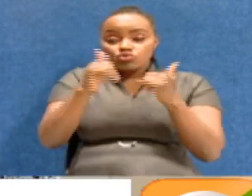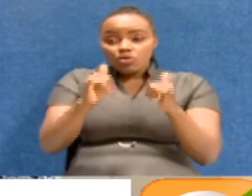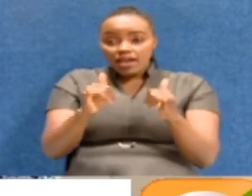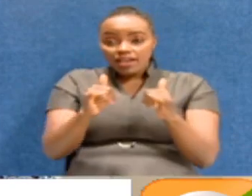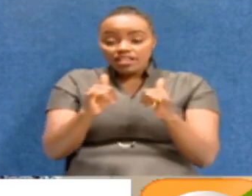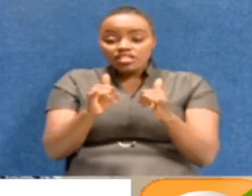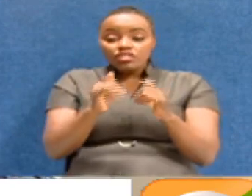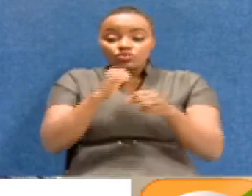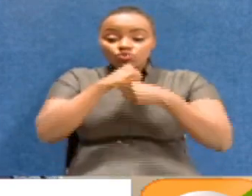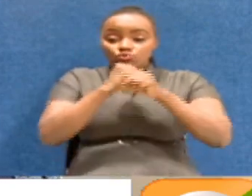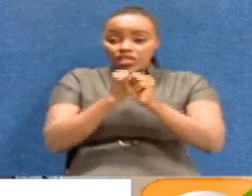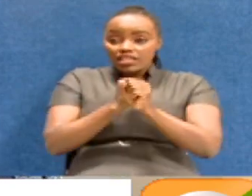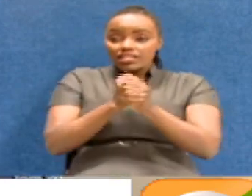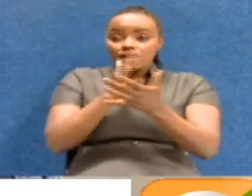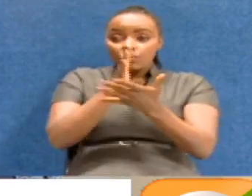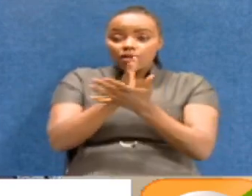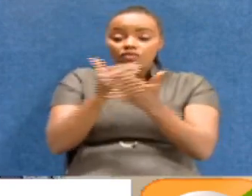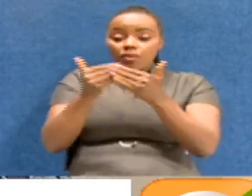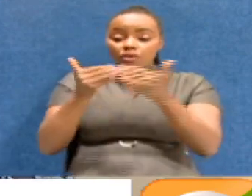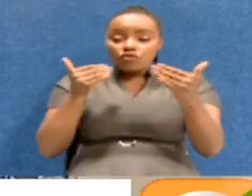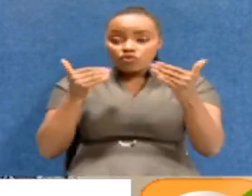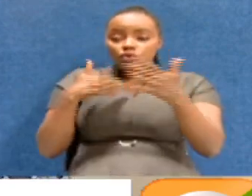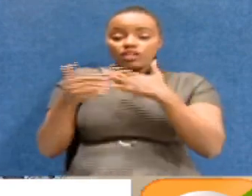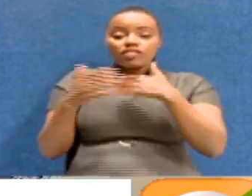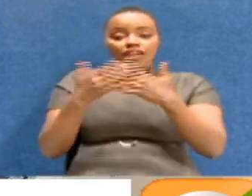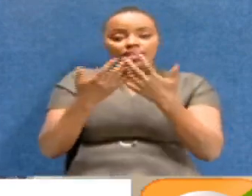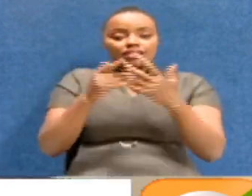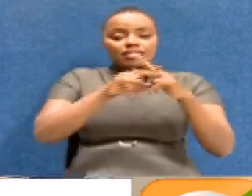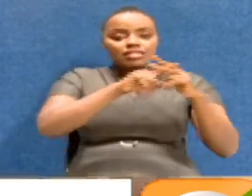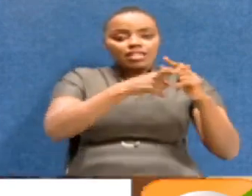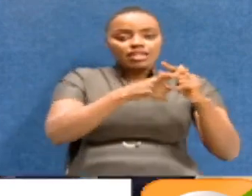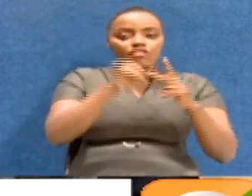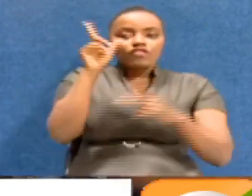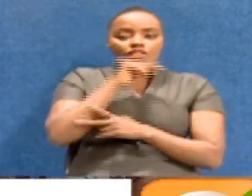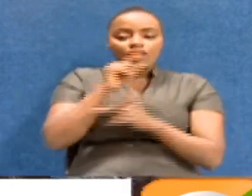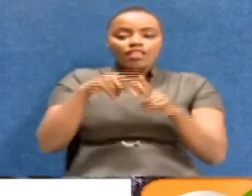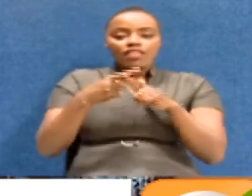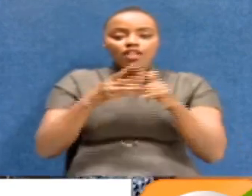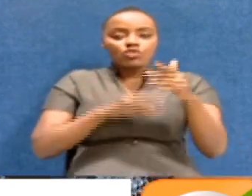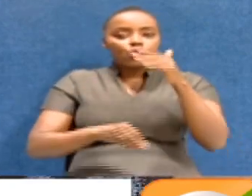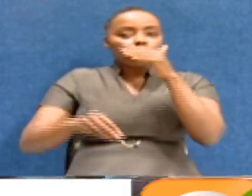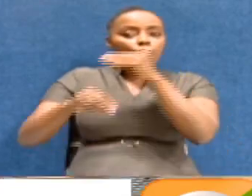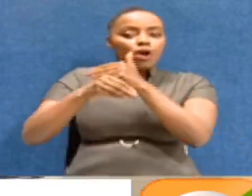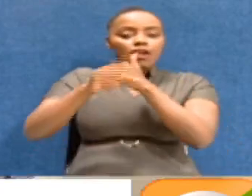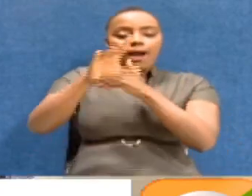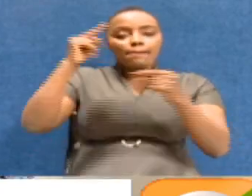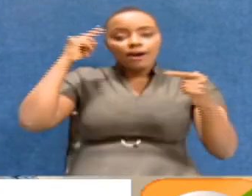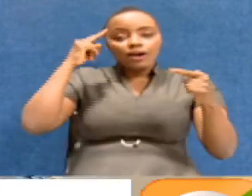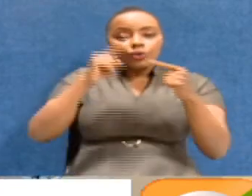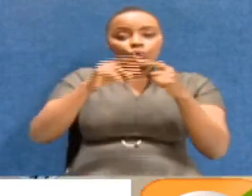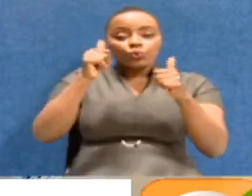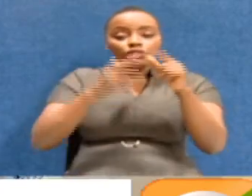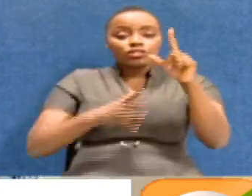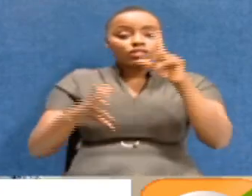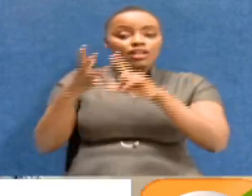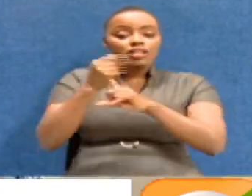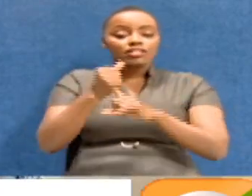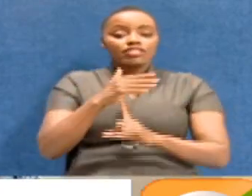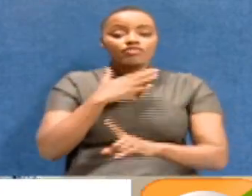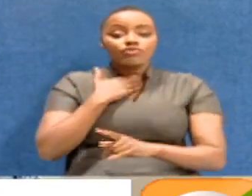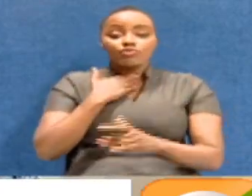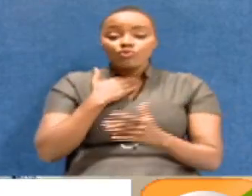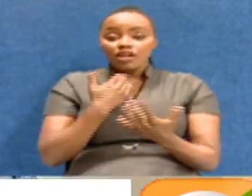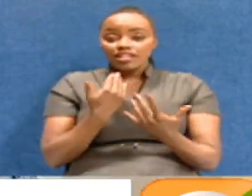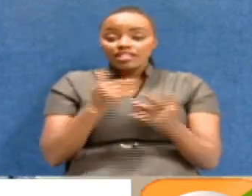what the predecessor had started and finish and put in your goals that you want to achieve. Yeah.